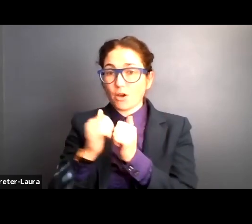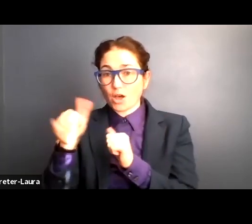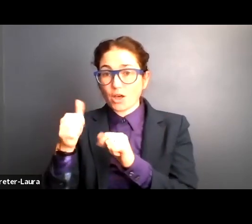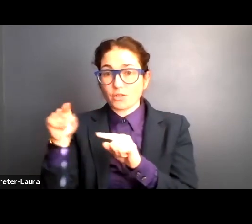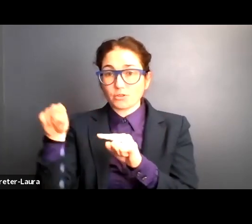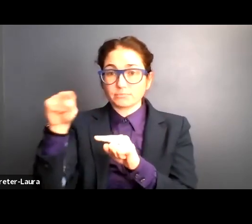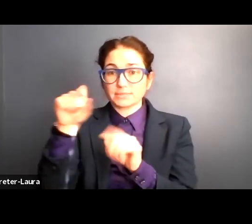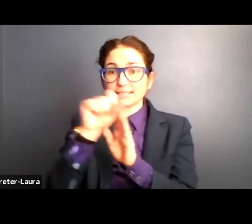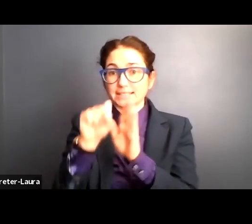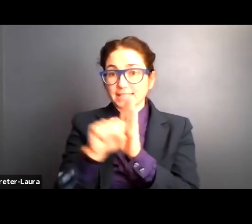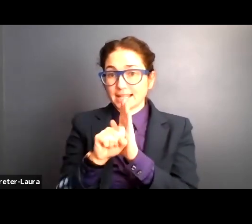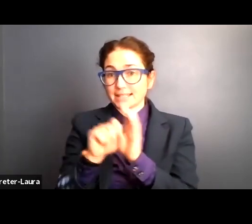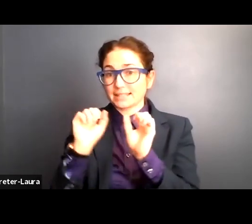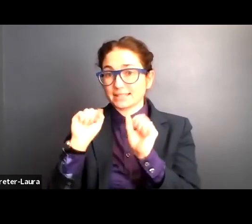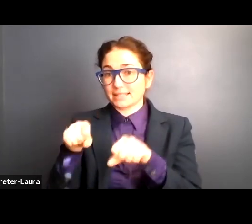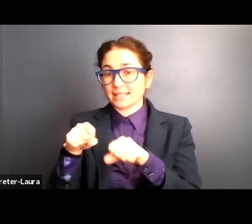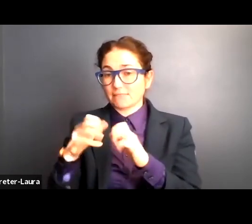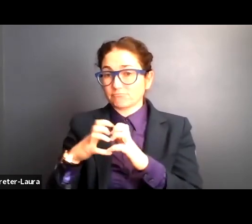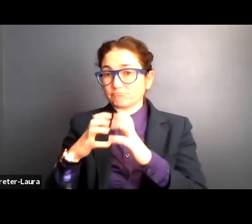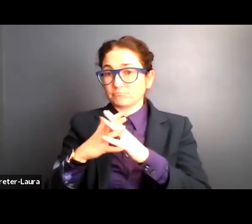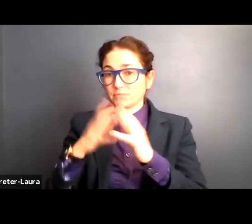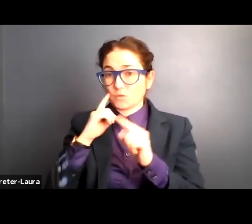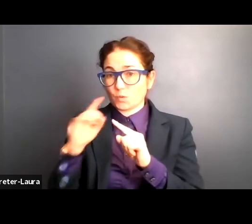replicate and implement this in their communities?